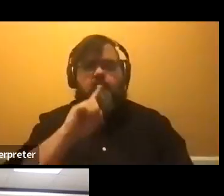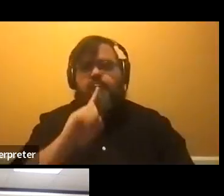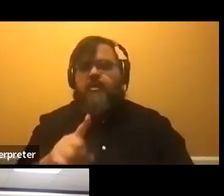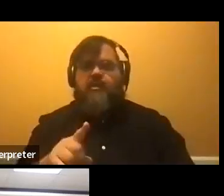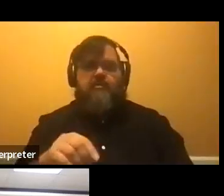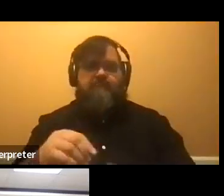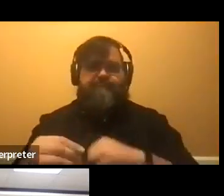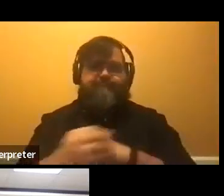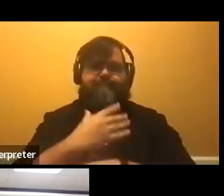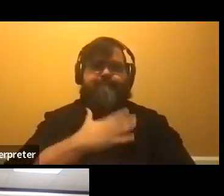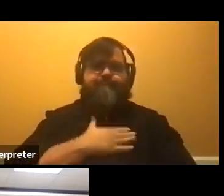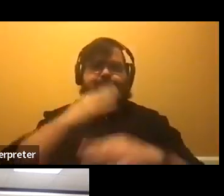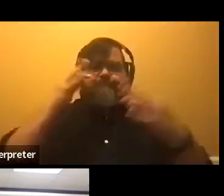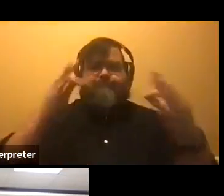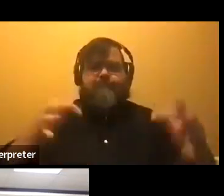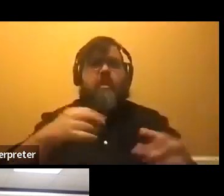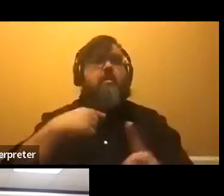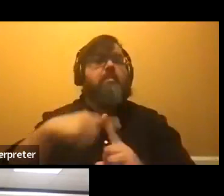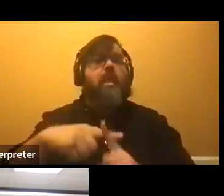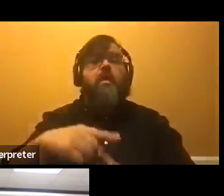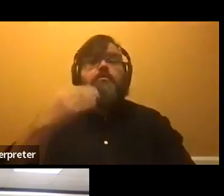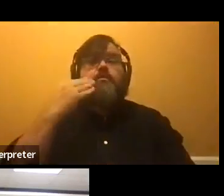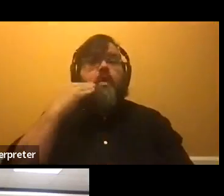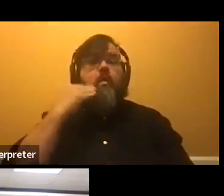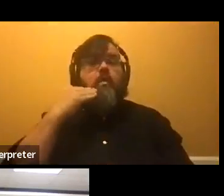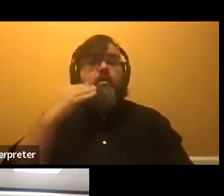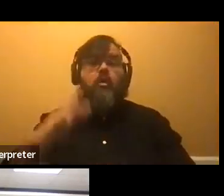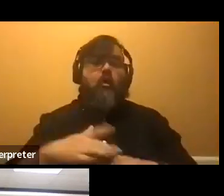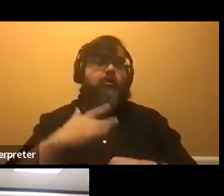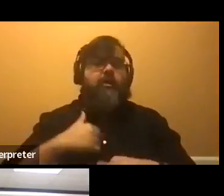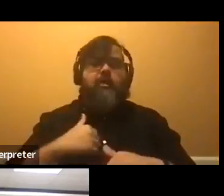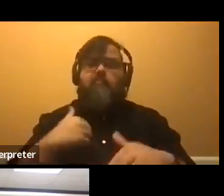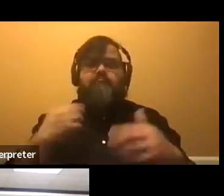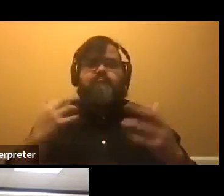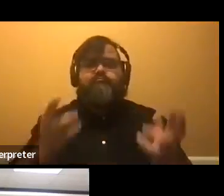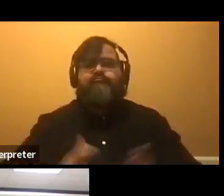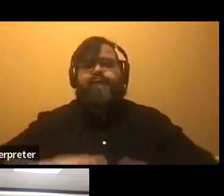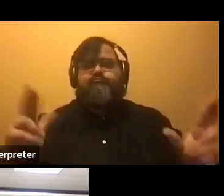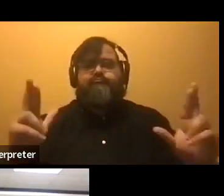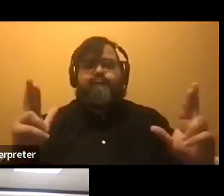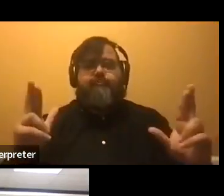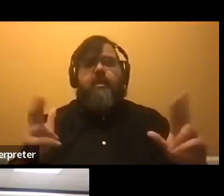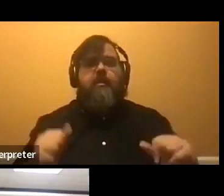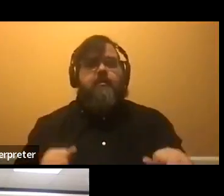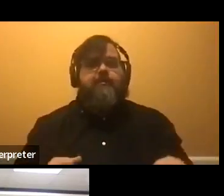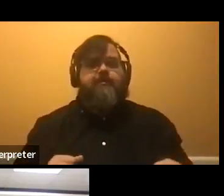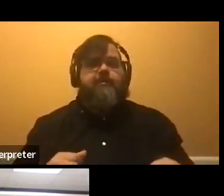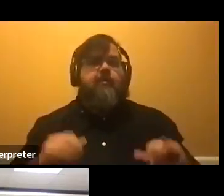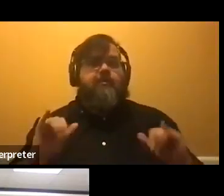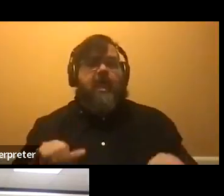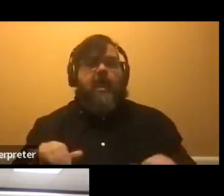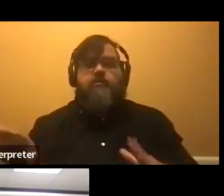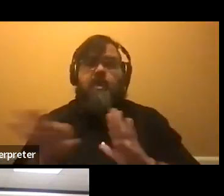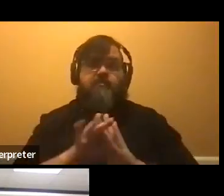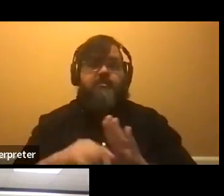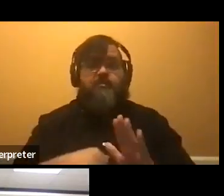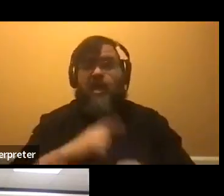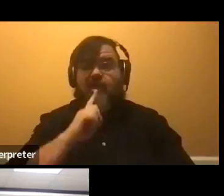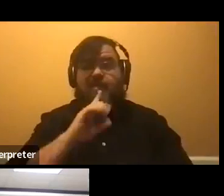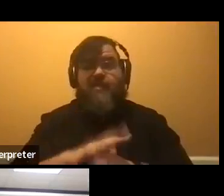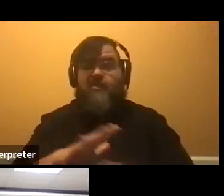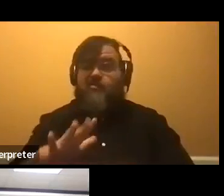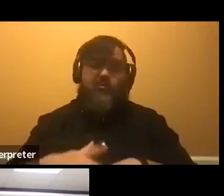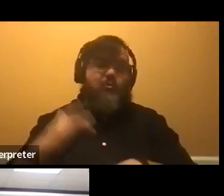well as knowing early on that I had gotten in, um, and that was always an option for me. So I committed pretty early on.